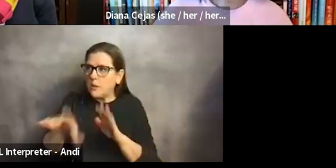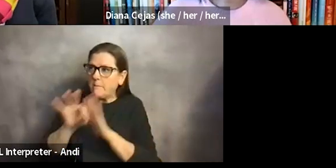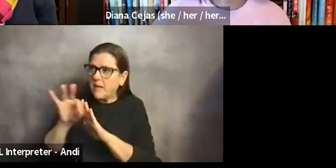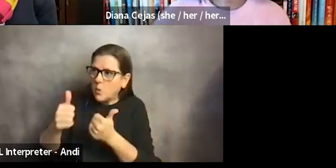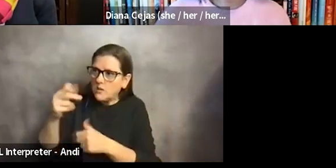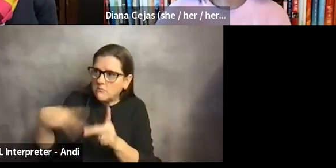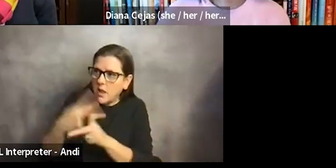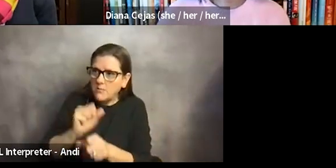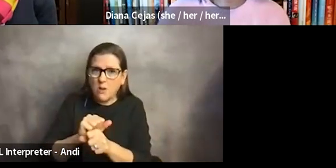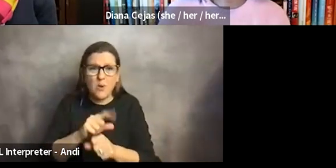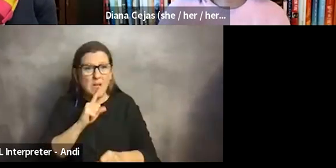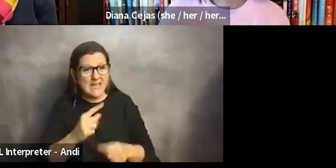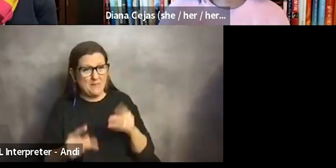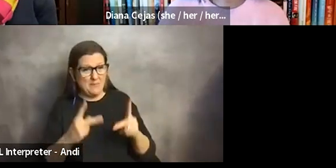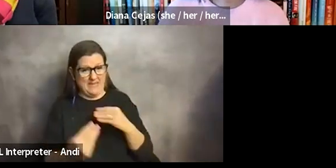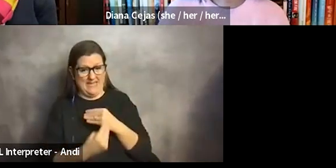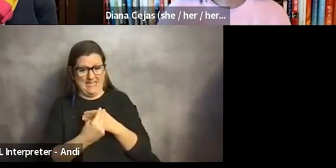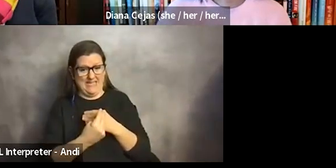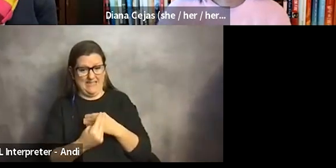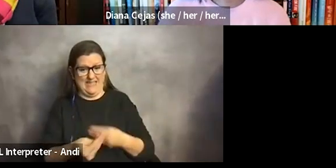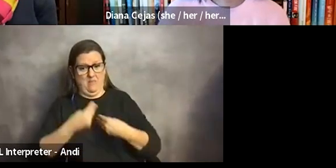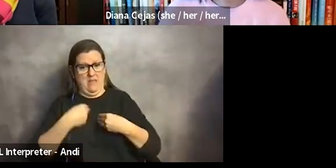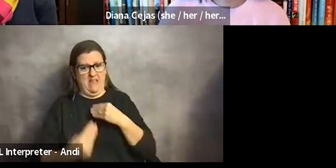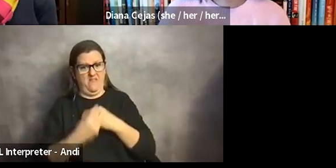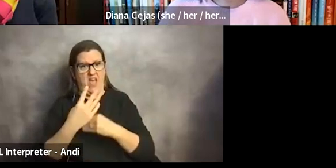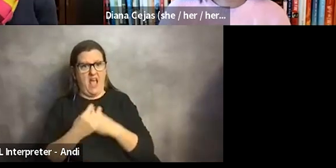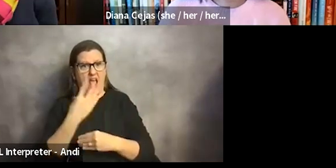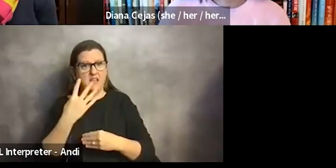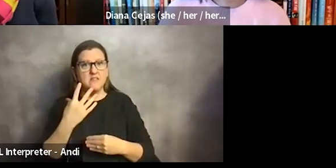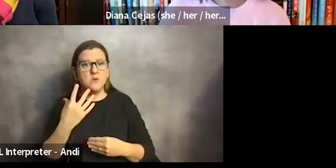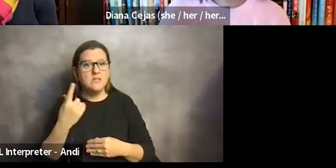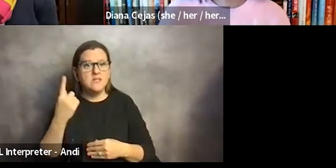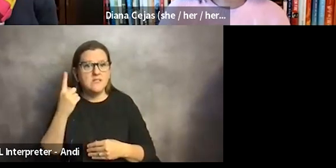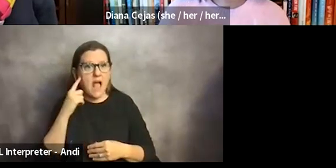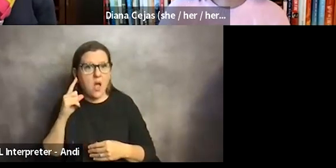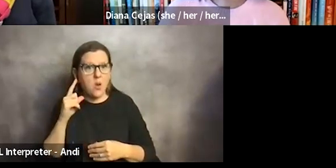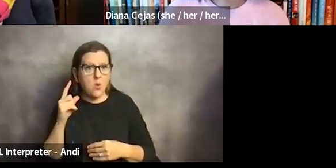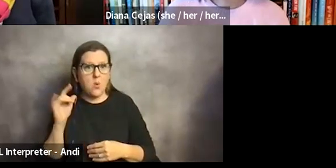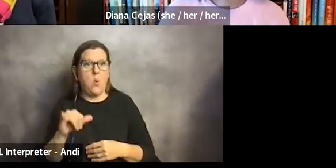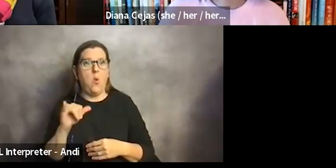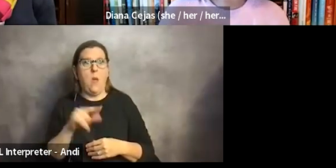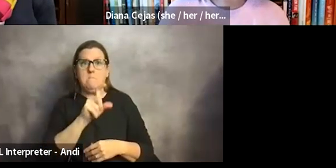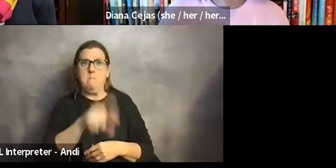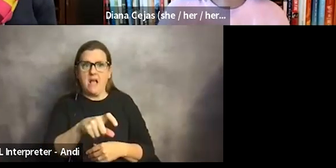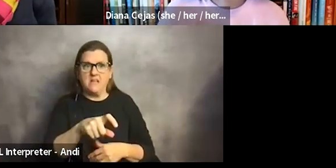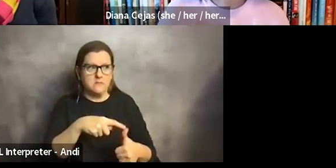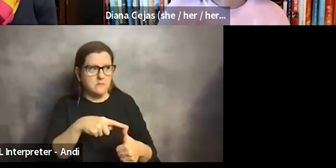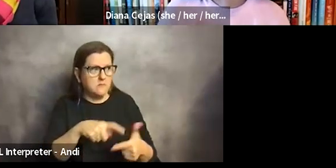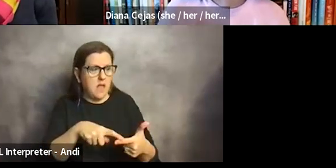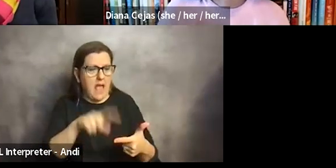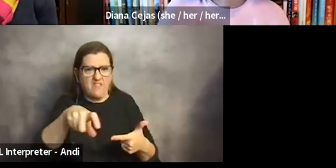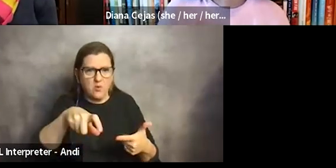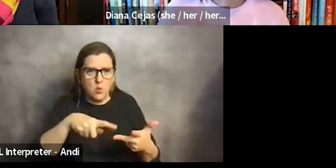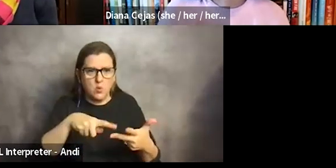was that a lot of people would give me this advice that made it sound like gospel, right? Um, you must do this. You have to do this,